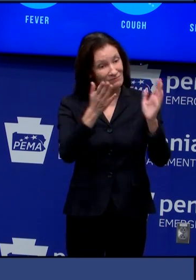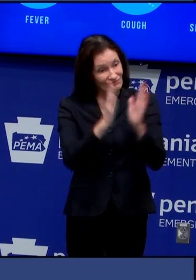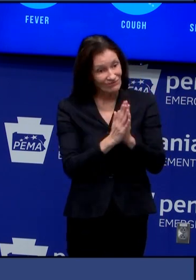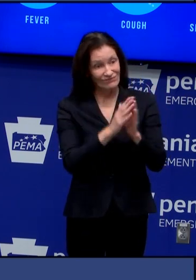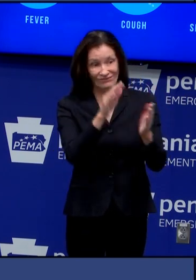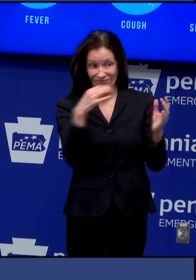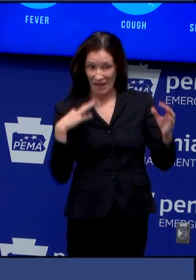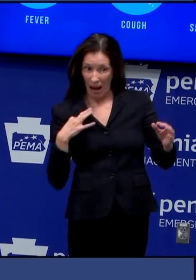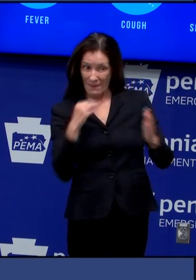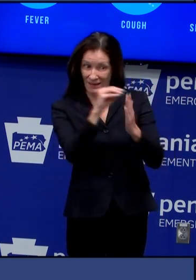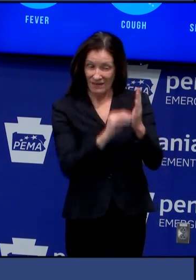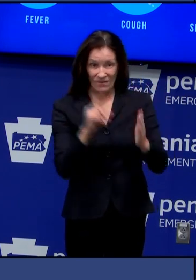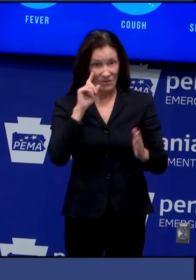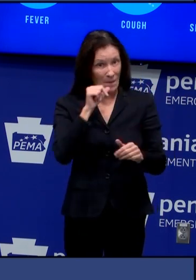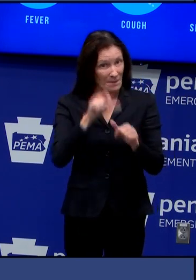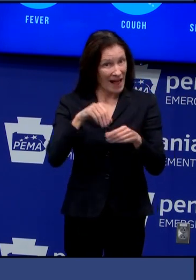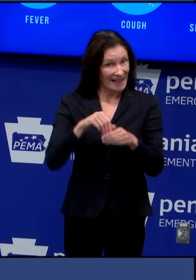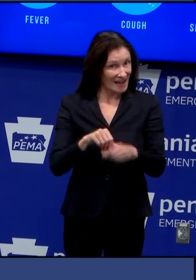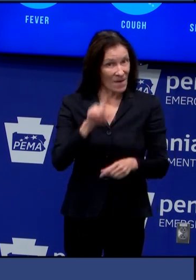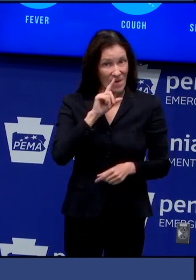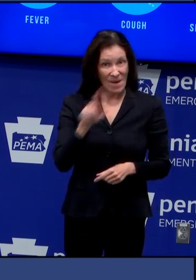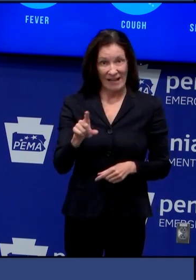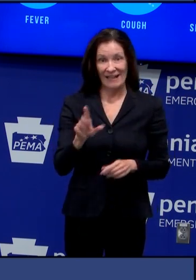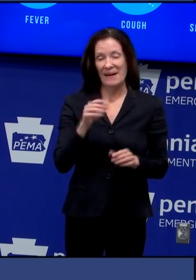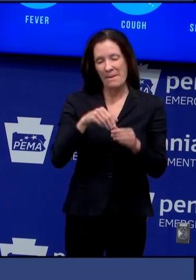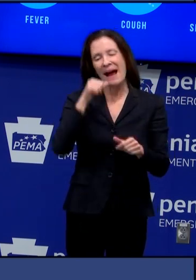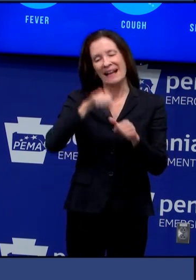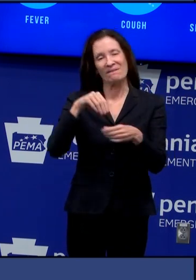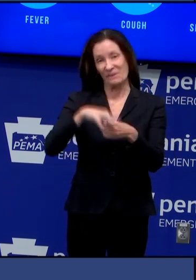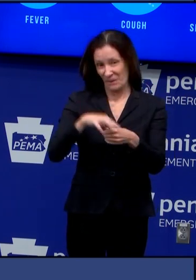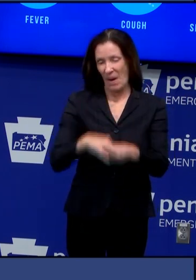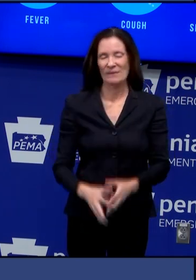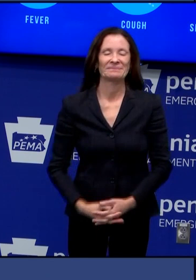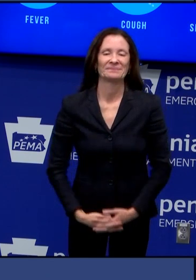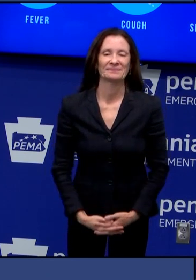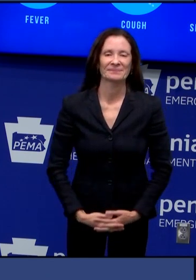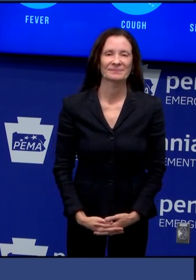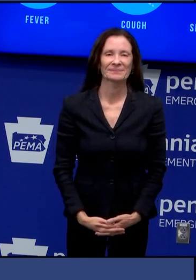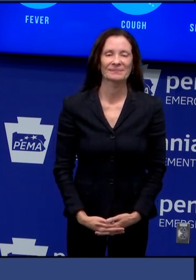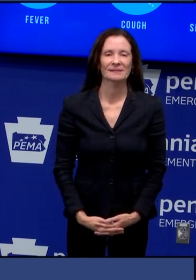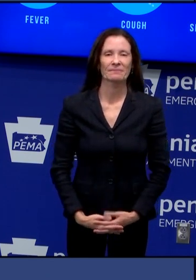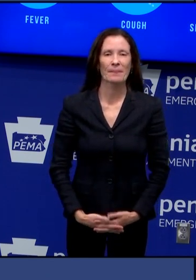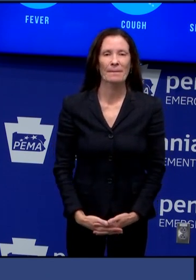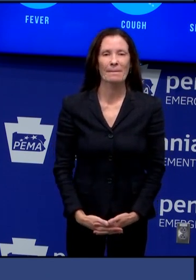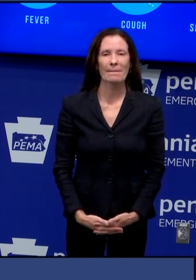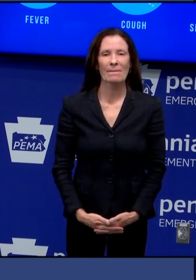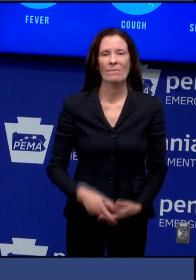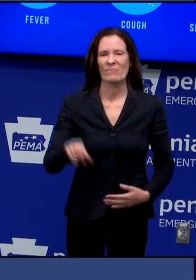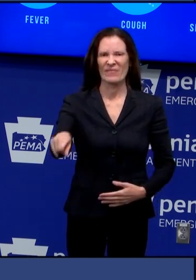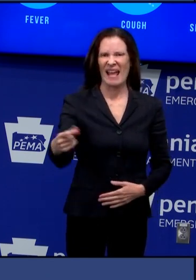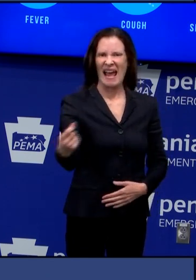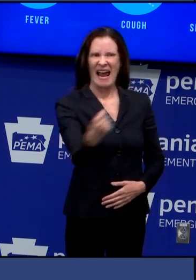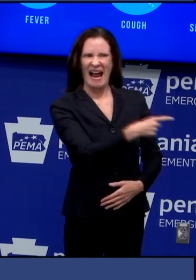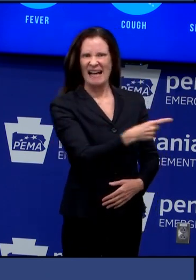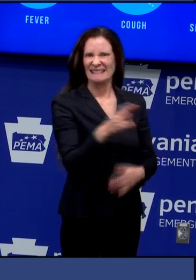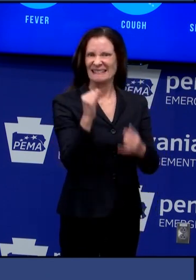voters who apply for a mail-in ballot at the last minute but who do not receive their ballot in time to vote in the primary